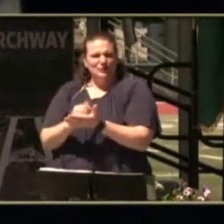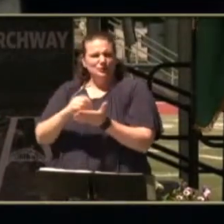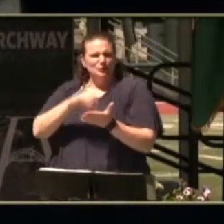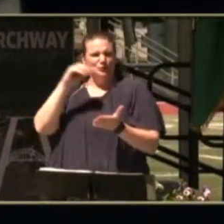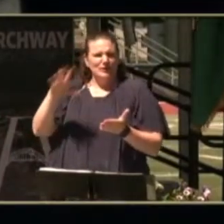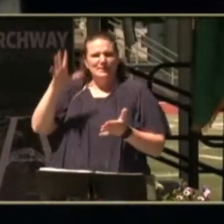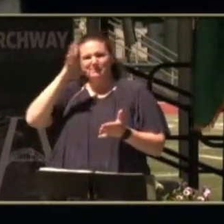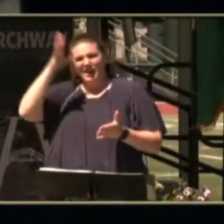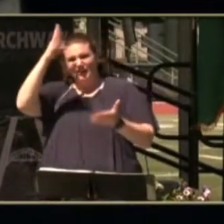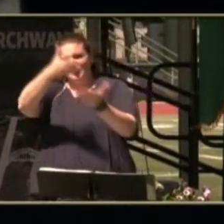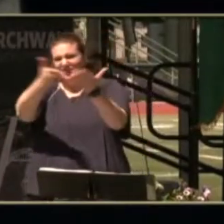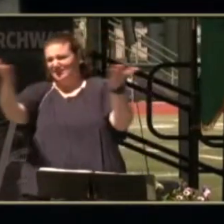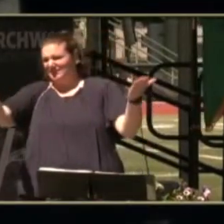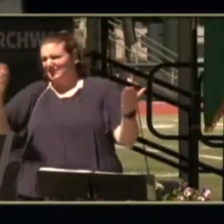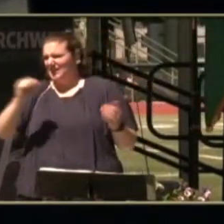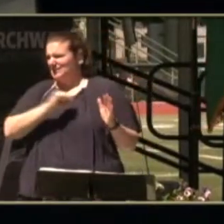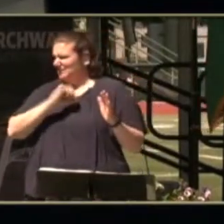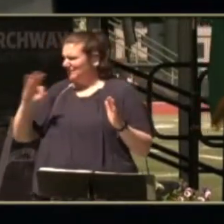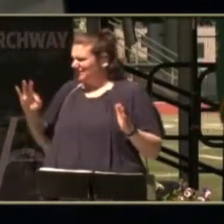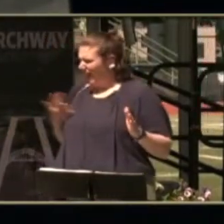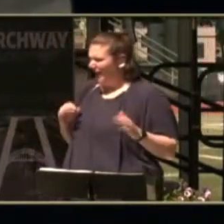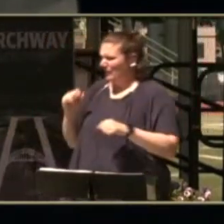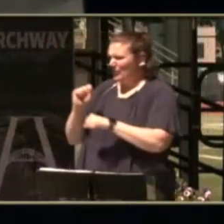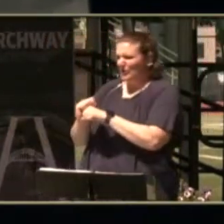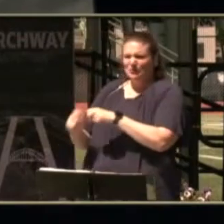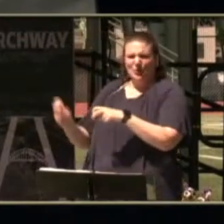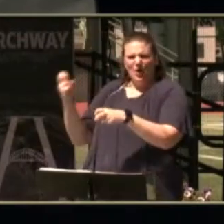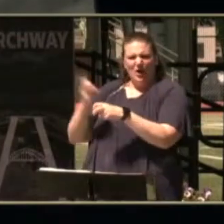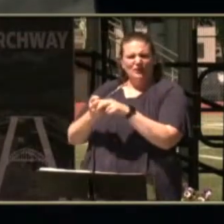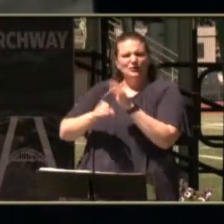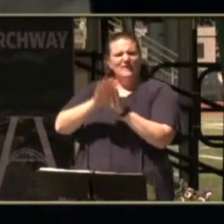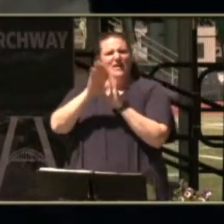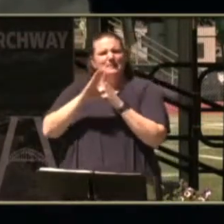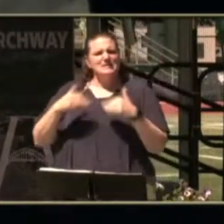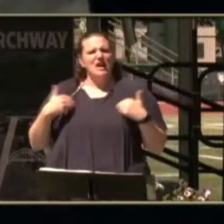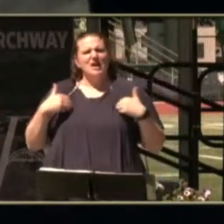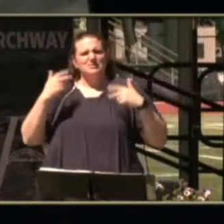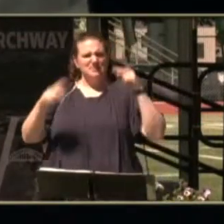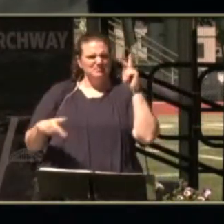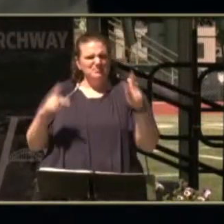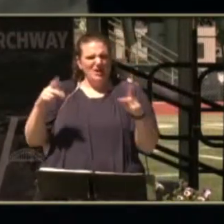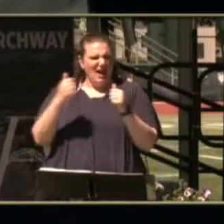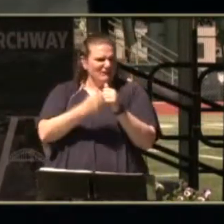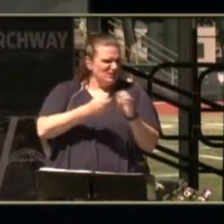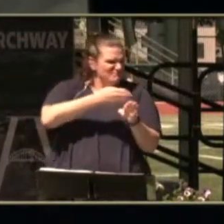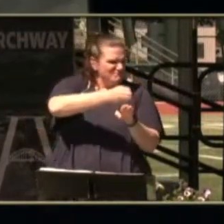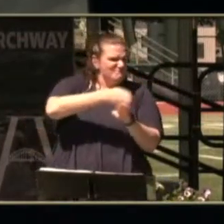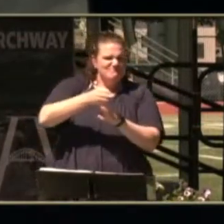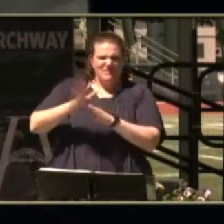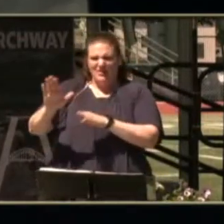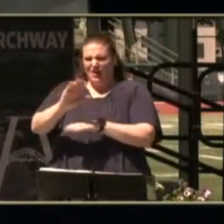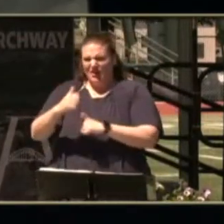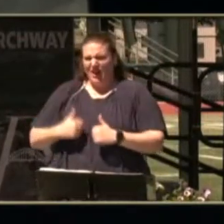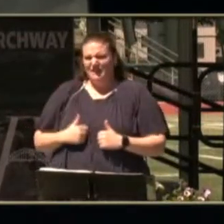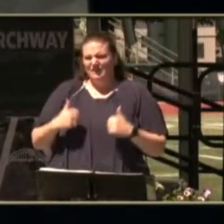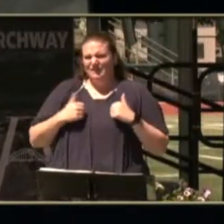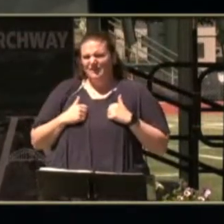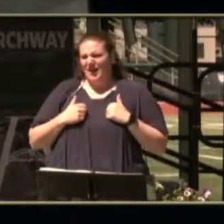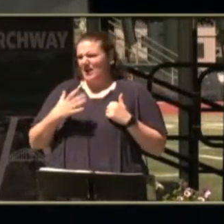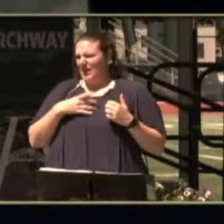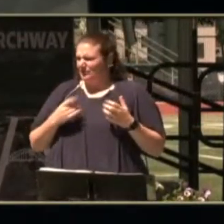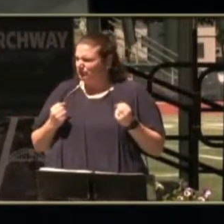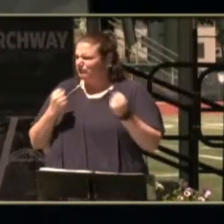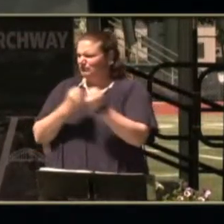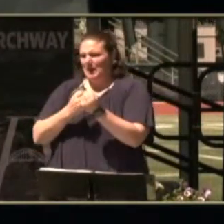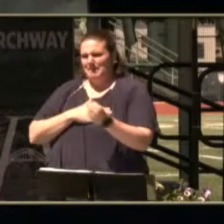the parents and the staff that work so hard to develop these young peoples in every area of their life i'd like to give a shout